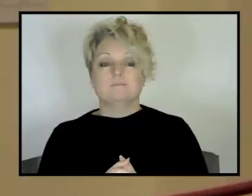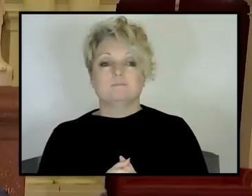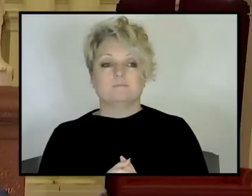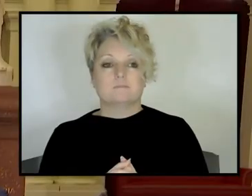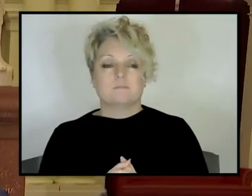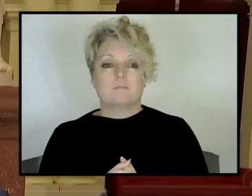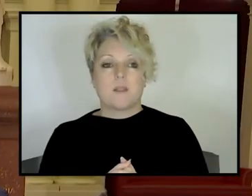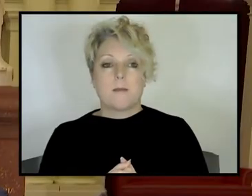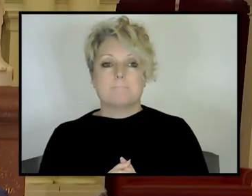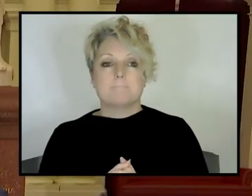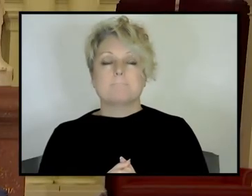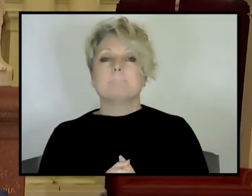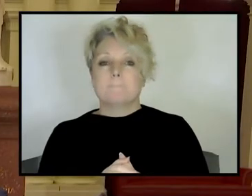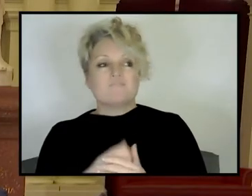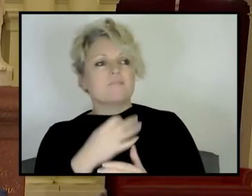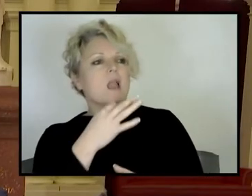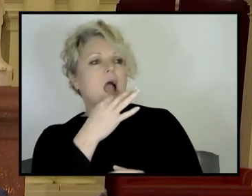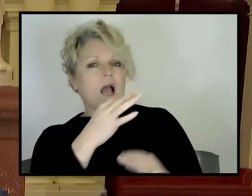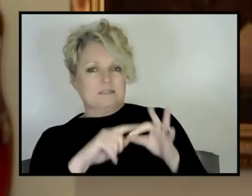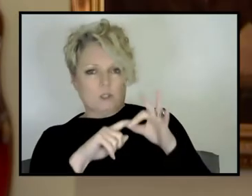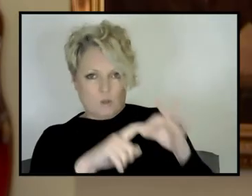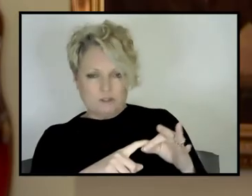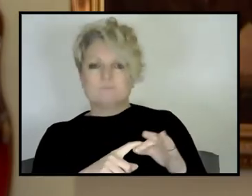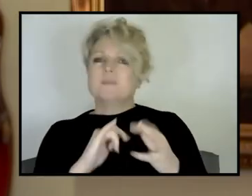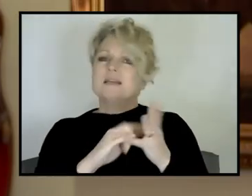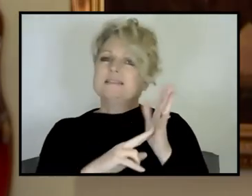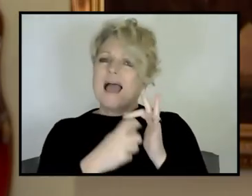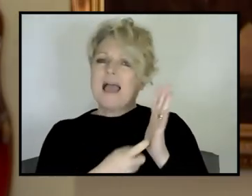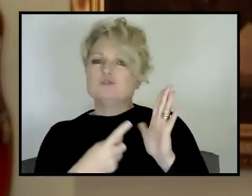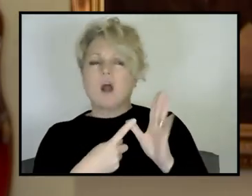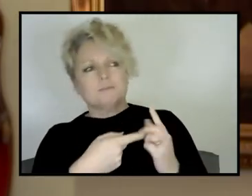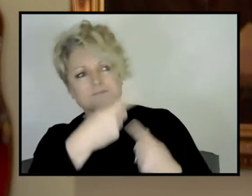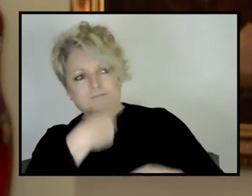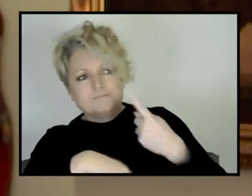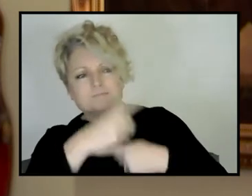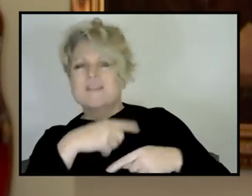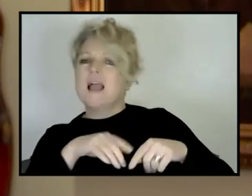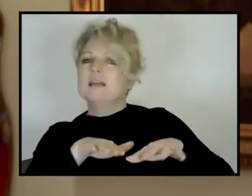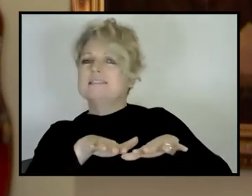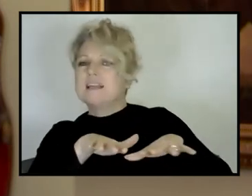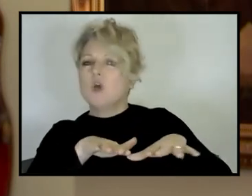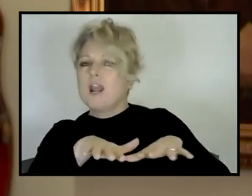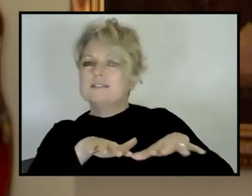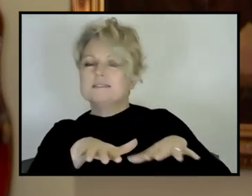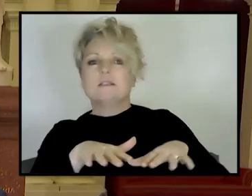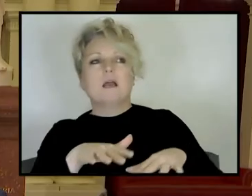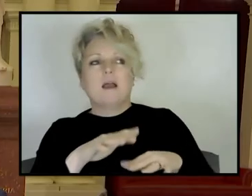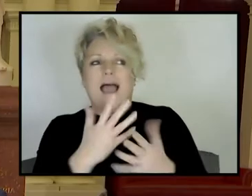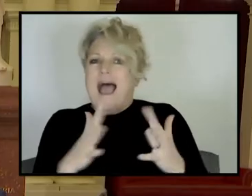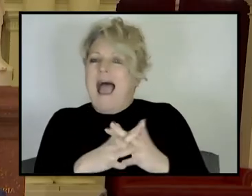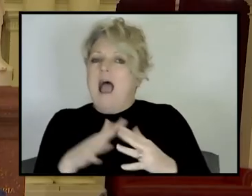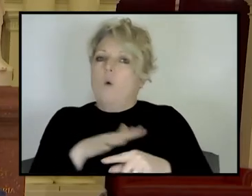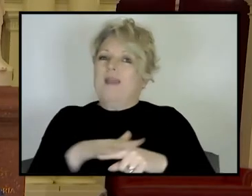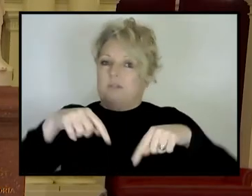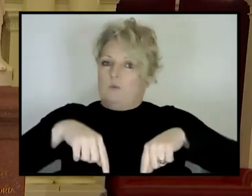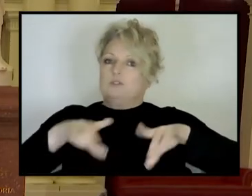And can we bring it back home, Sandra? What, what does plate tectonics tell us about the formation of Australia? Oh, that's